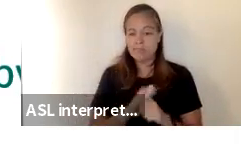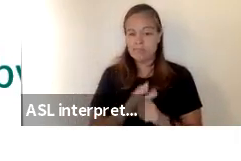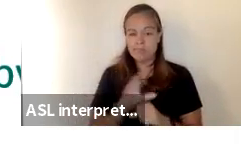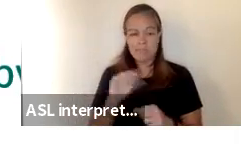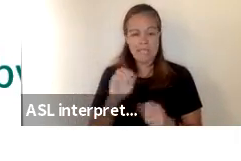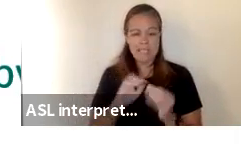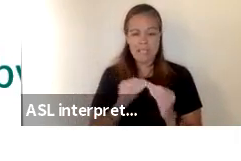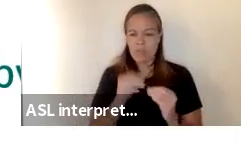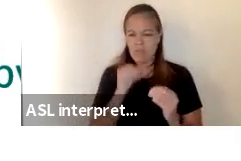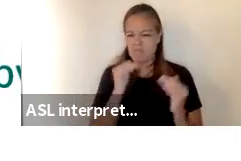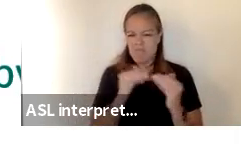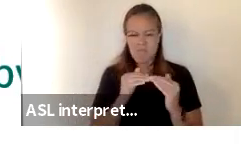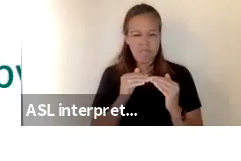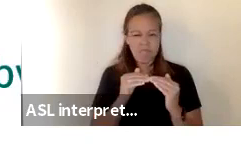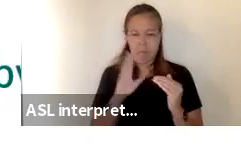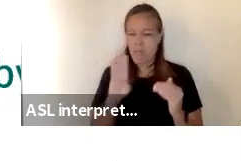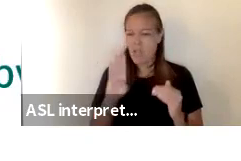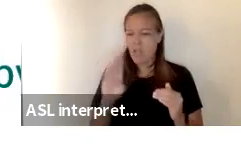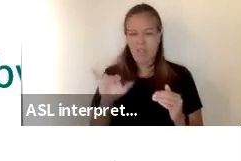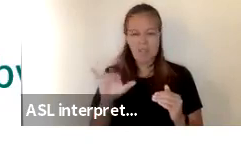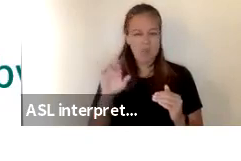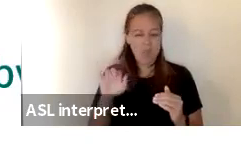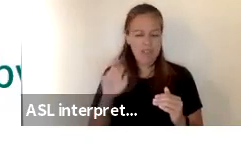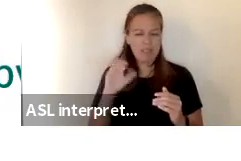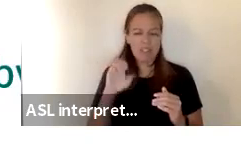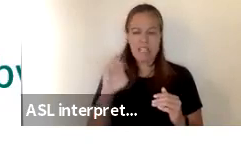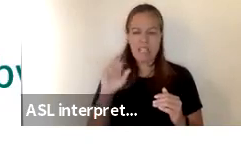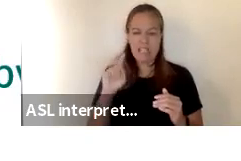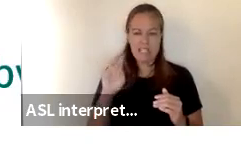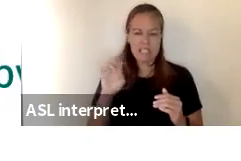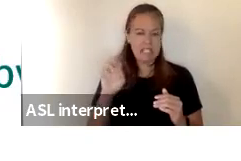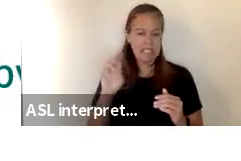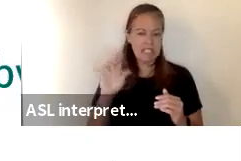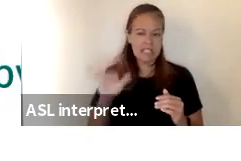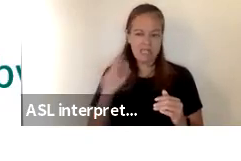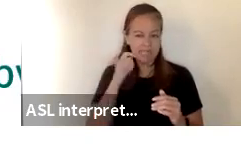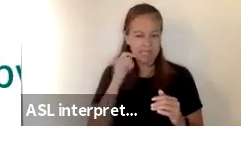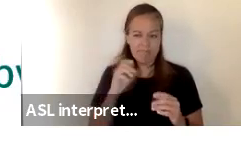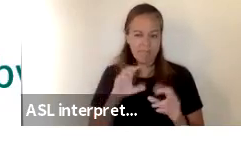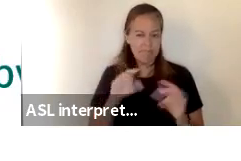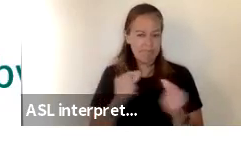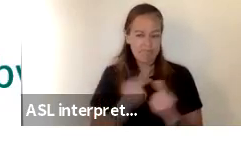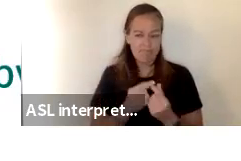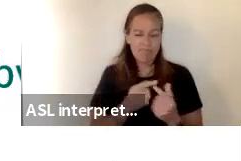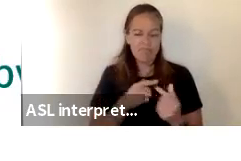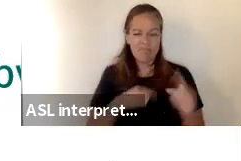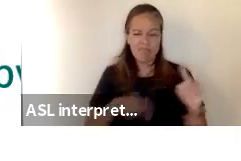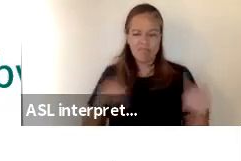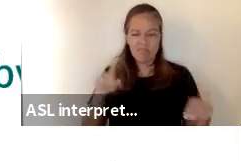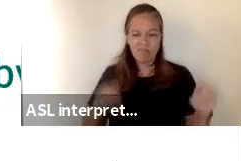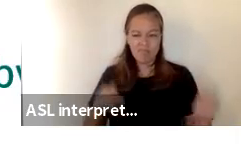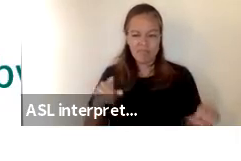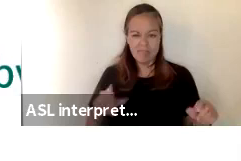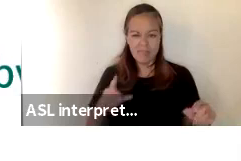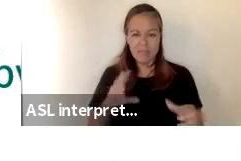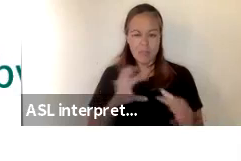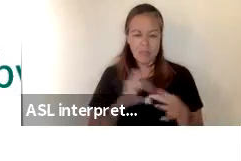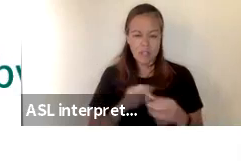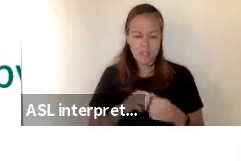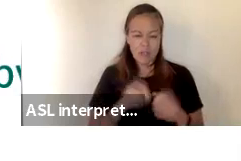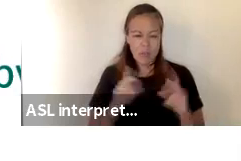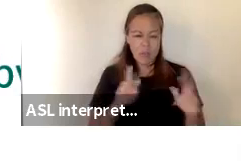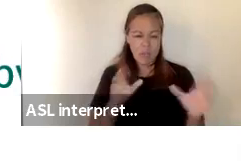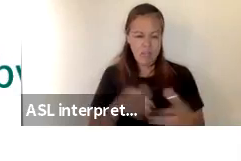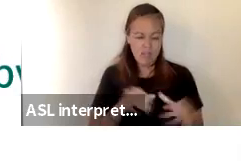equal by race and ethnicity group we've seen a disproportionate impact relative population size